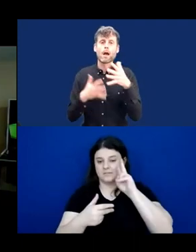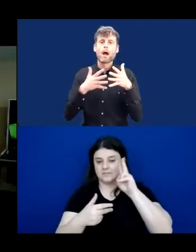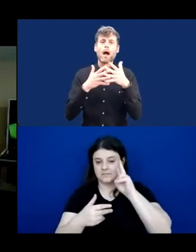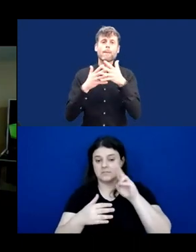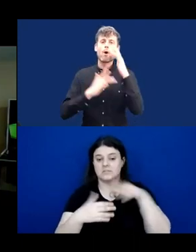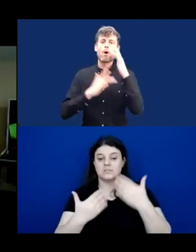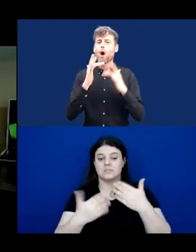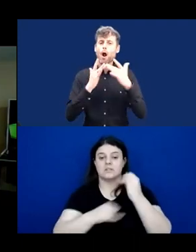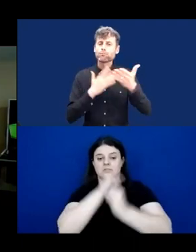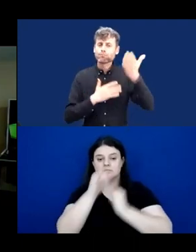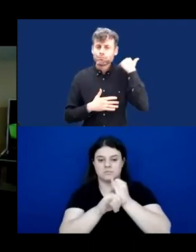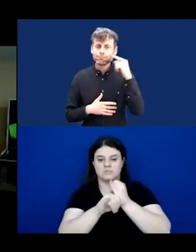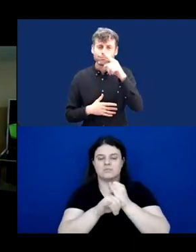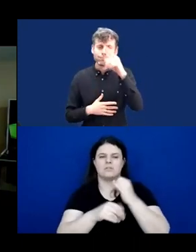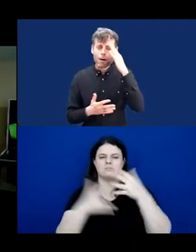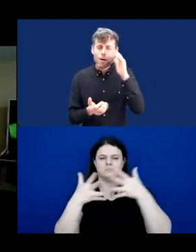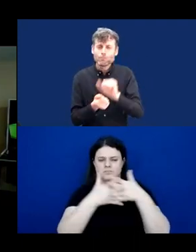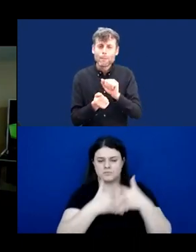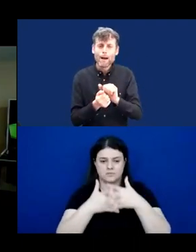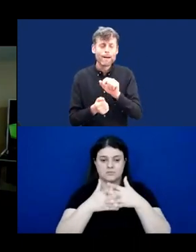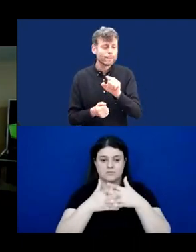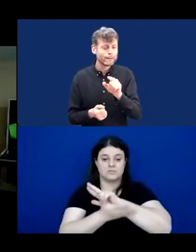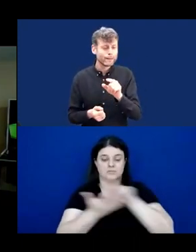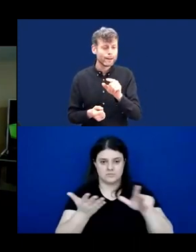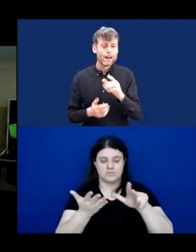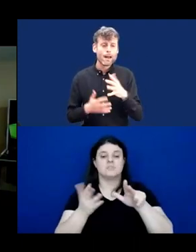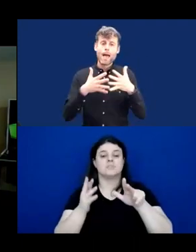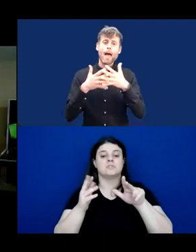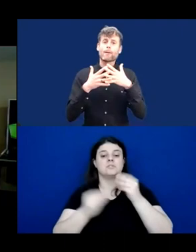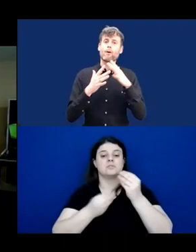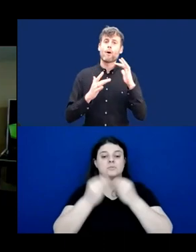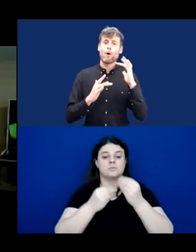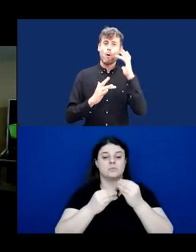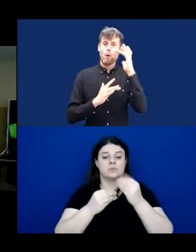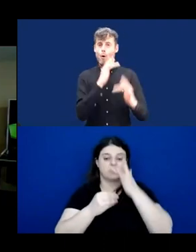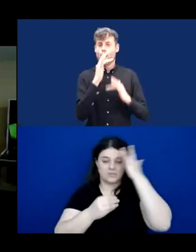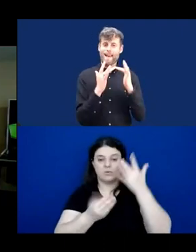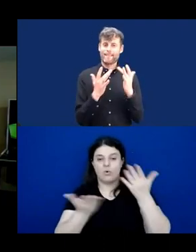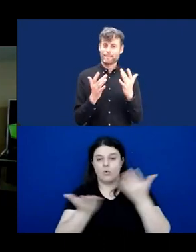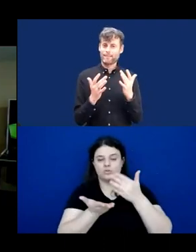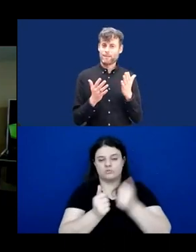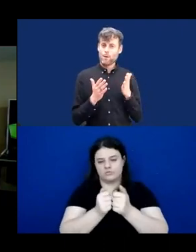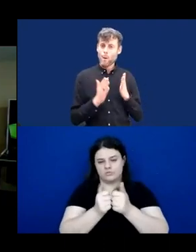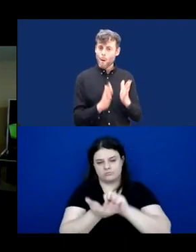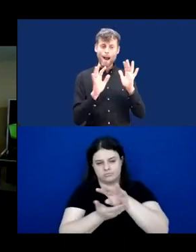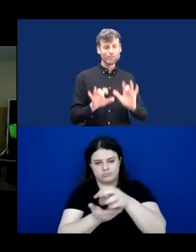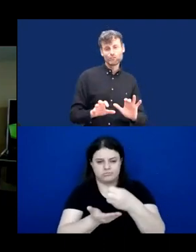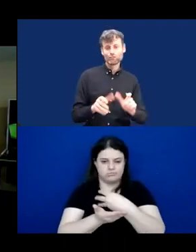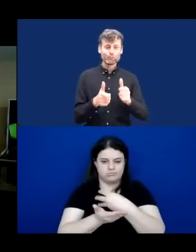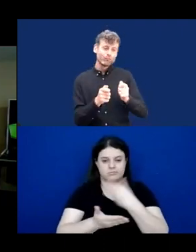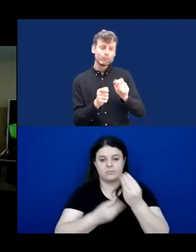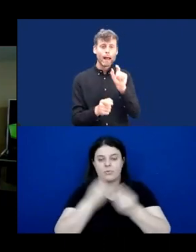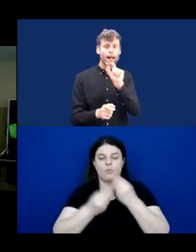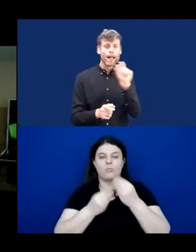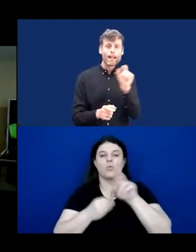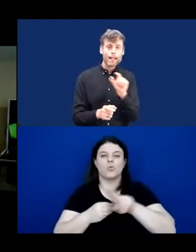ago, how it was very, very different than what people are texting today? Today, there's all these emojis, and people